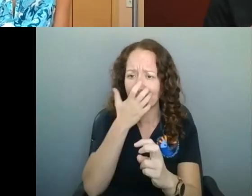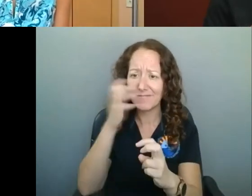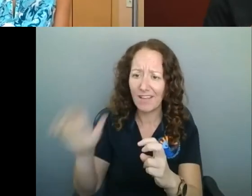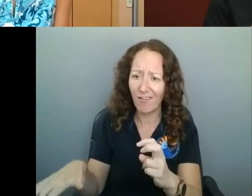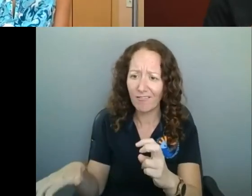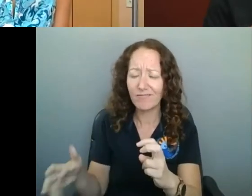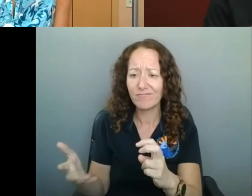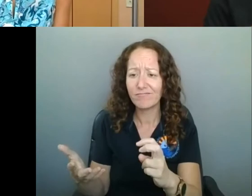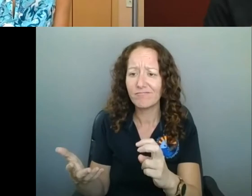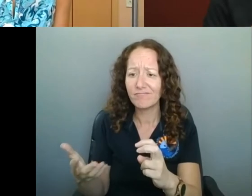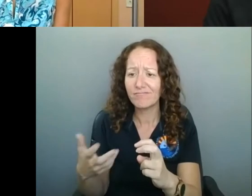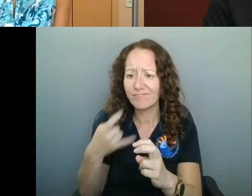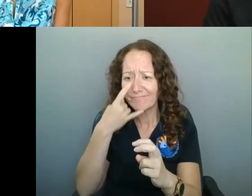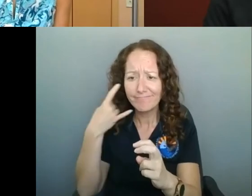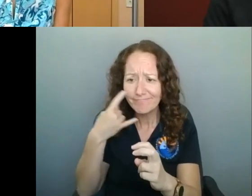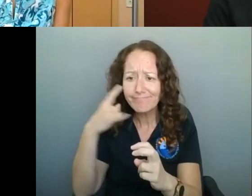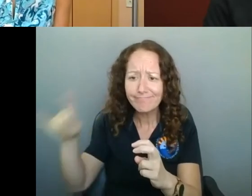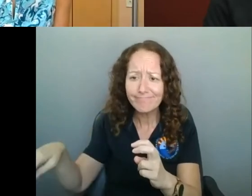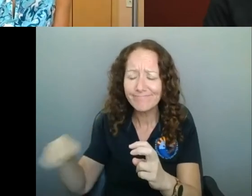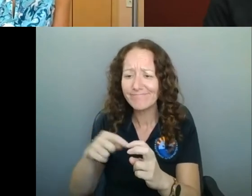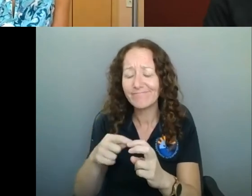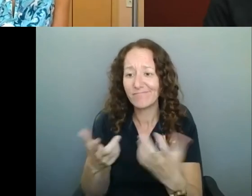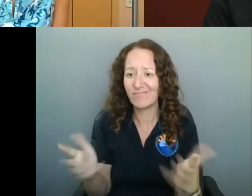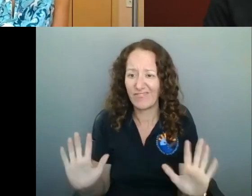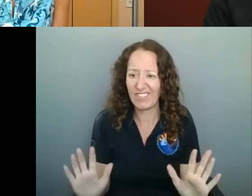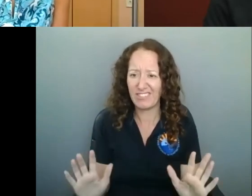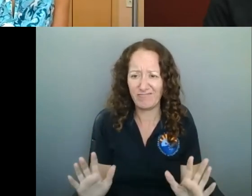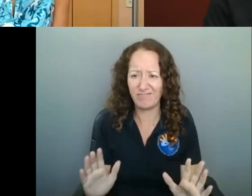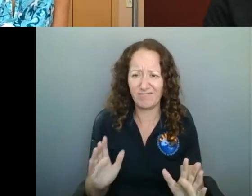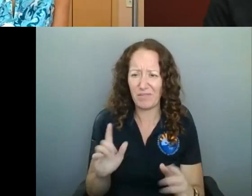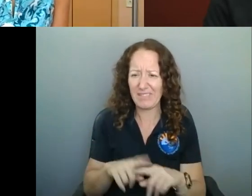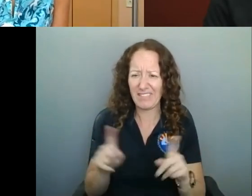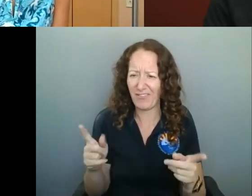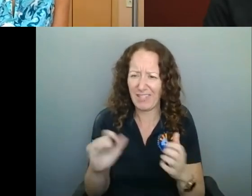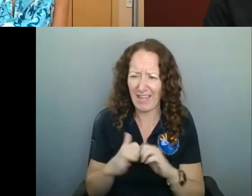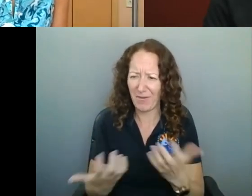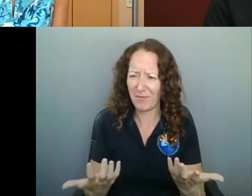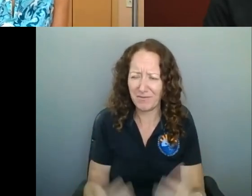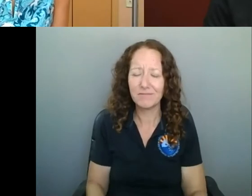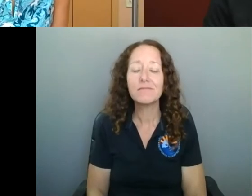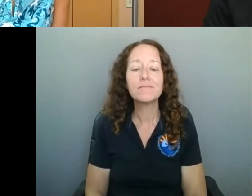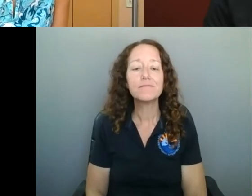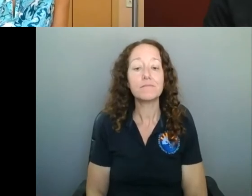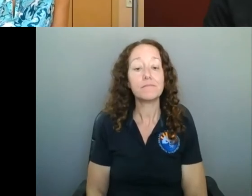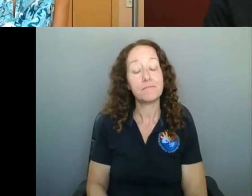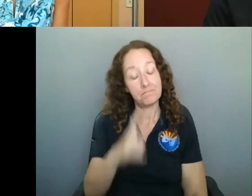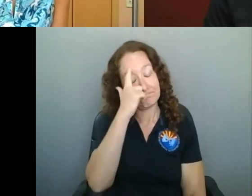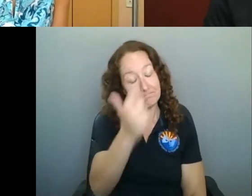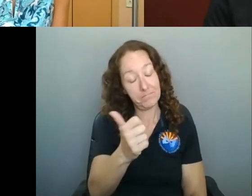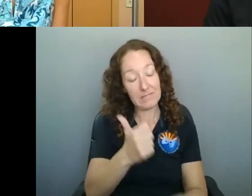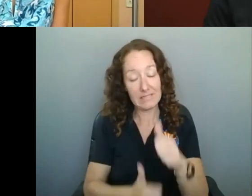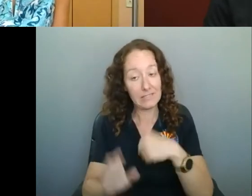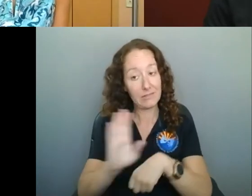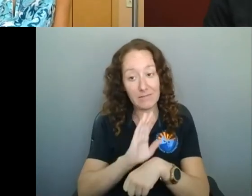and, you know, I think that that's one of those rules that if as a business, you want to uphold, that they have to put that mask on every time they're